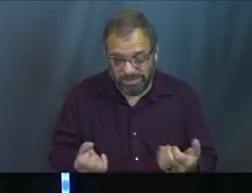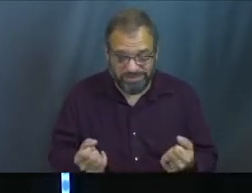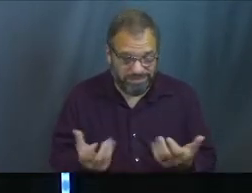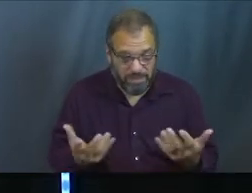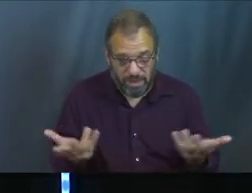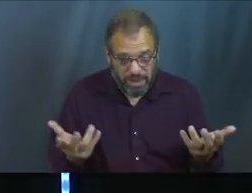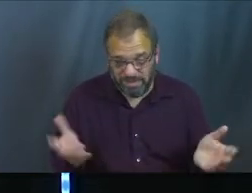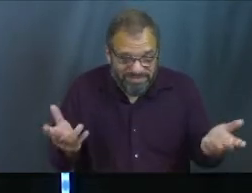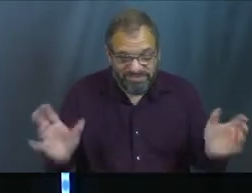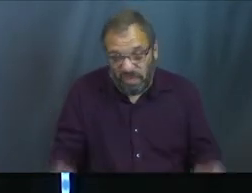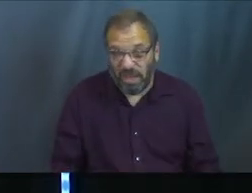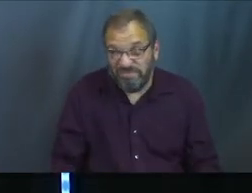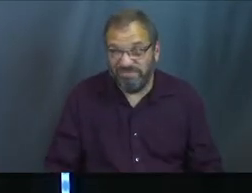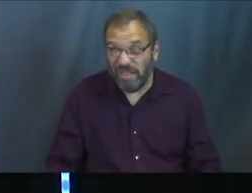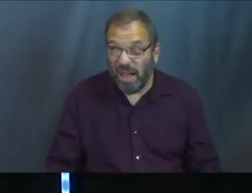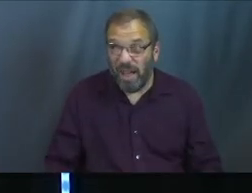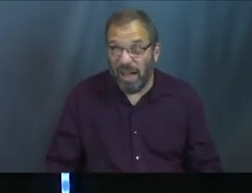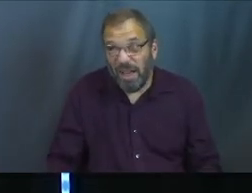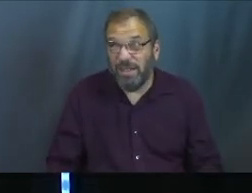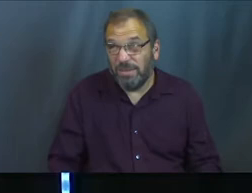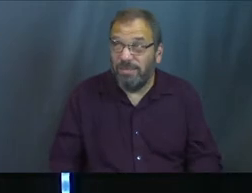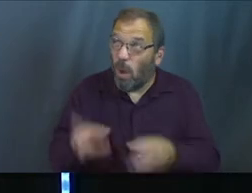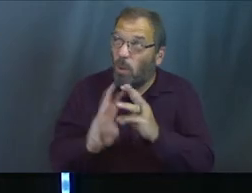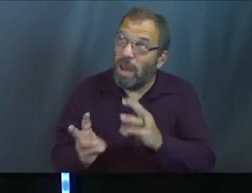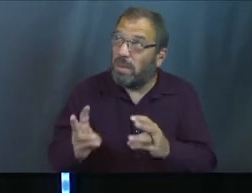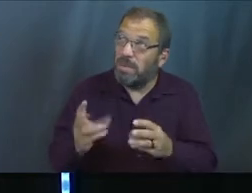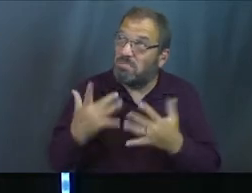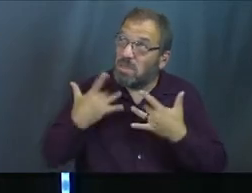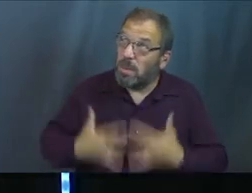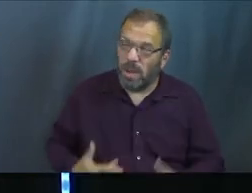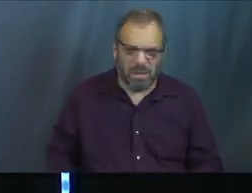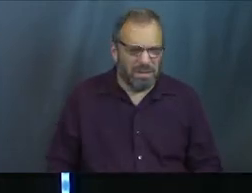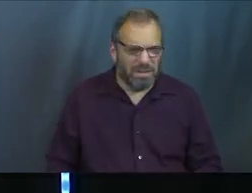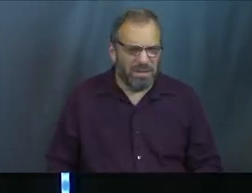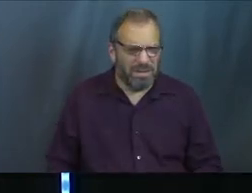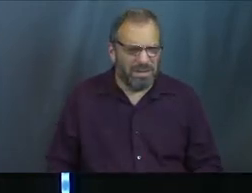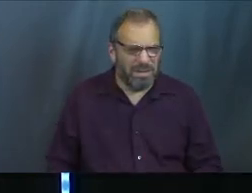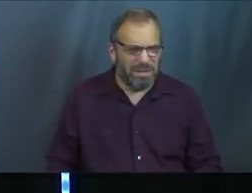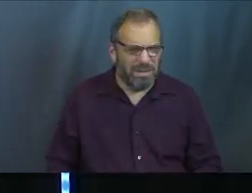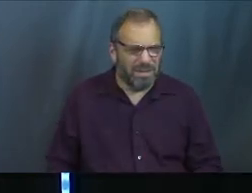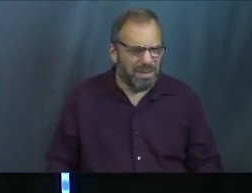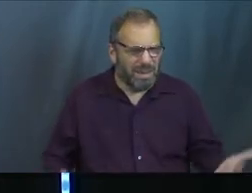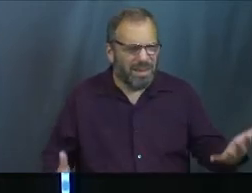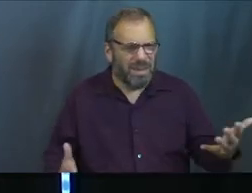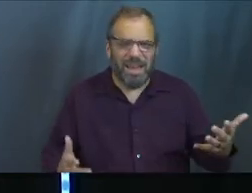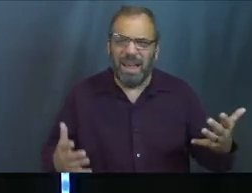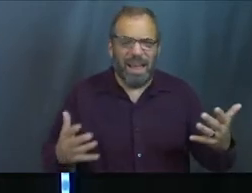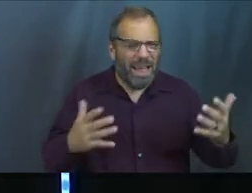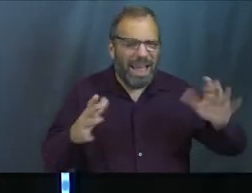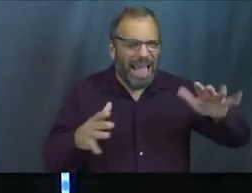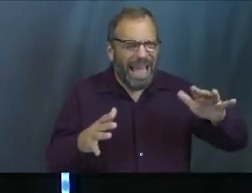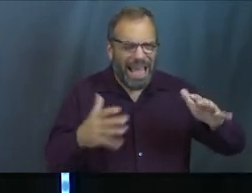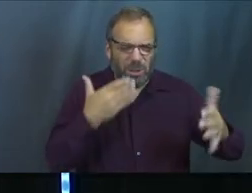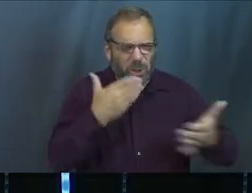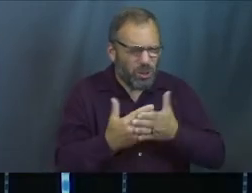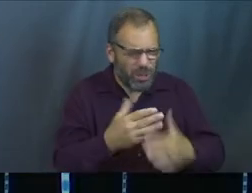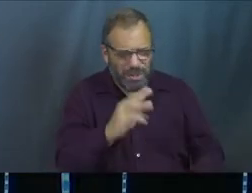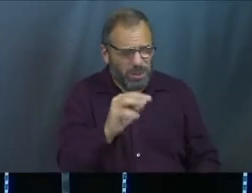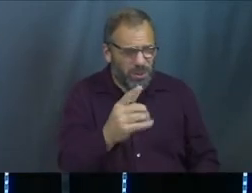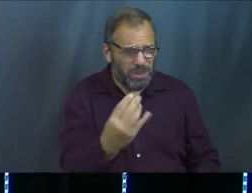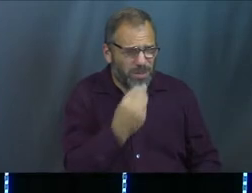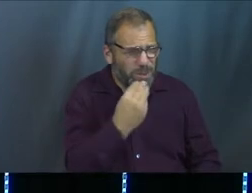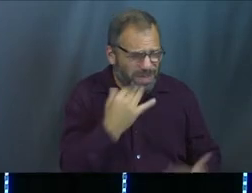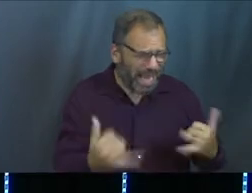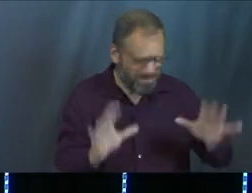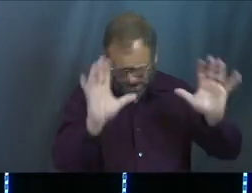You know what I mean? It's just, oh, it's the weather, Joseph. Weather's just got me down. What do you mean, dude? I just got sentenced to prison by the Pharaoh. I'm not really in a great mood right